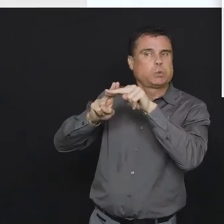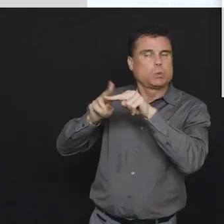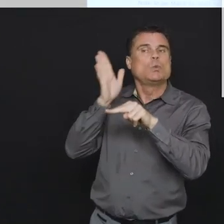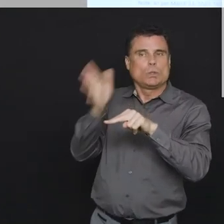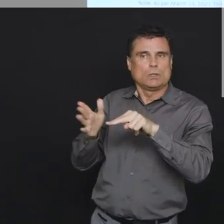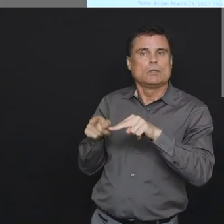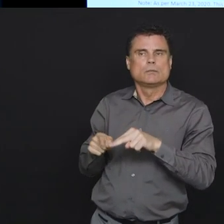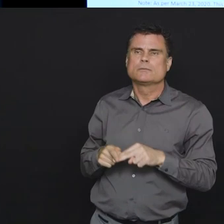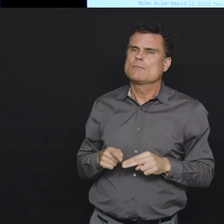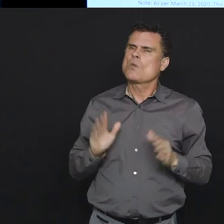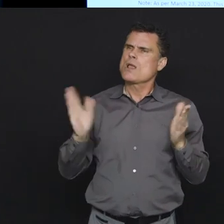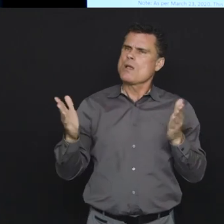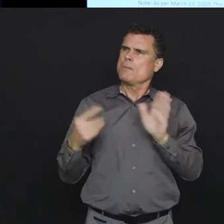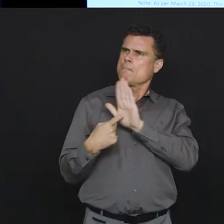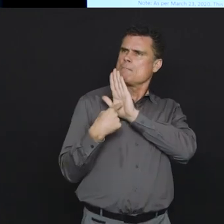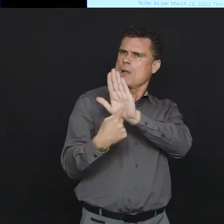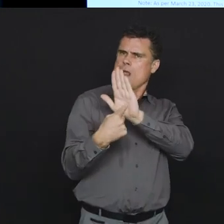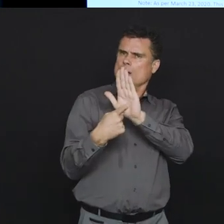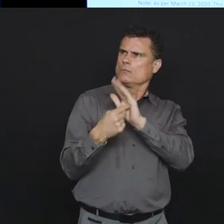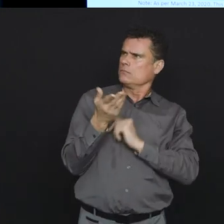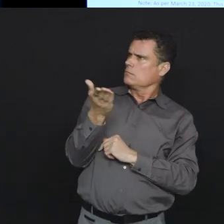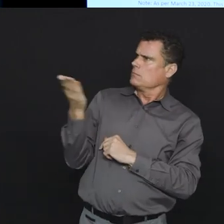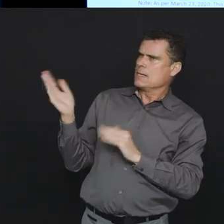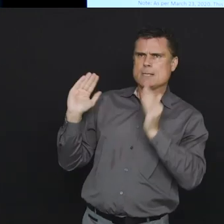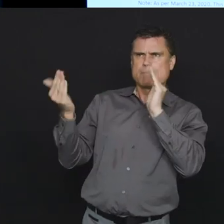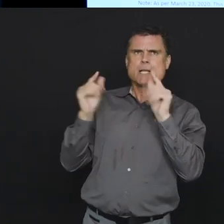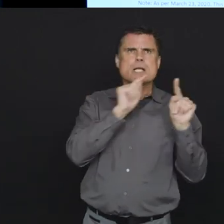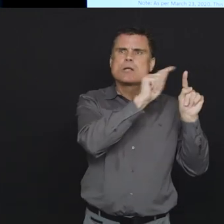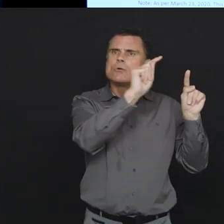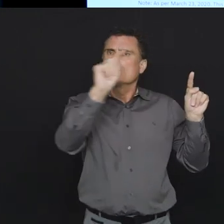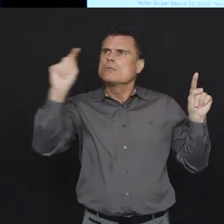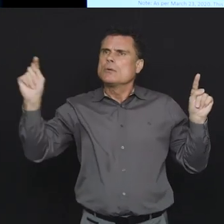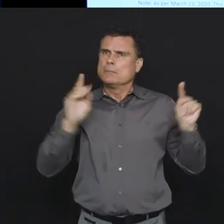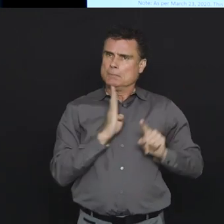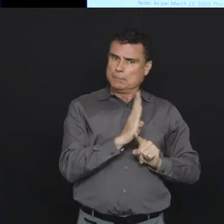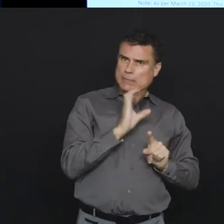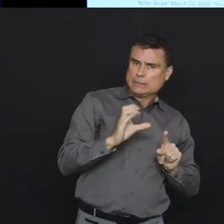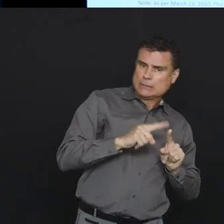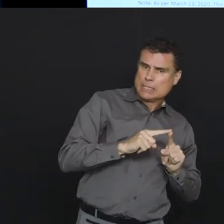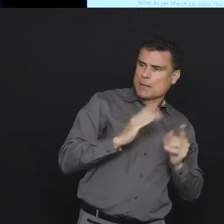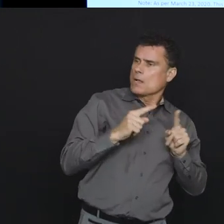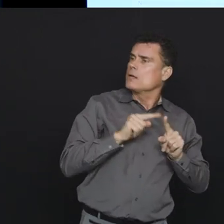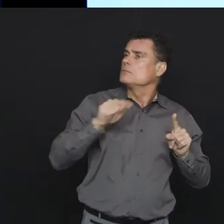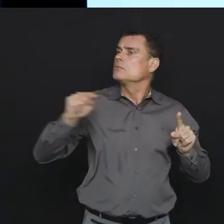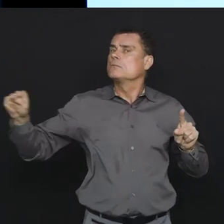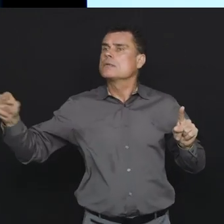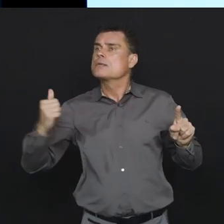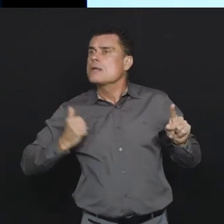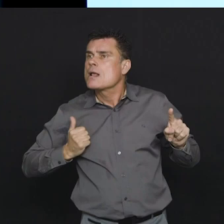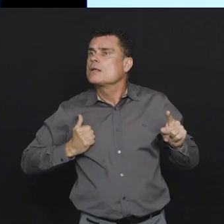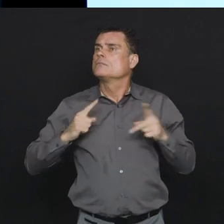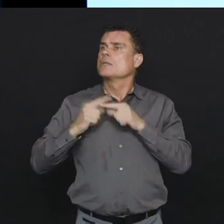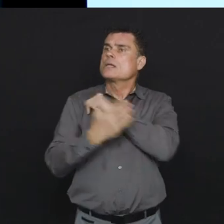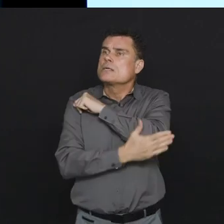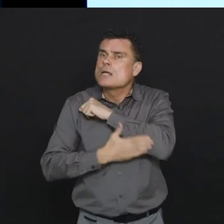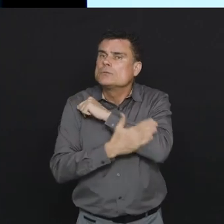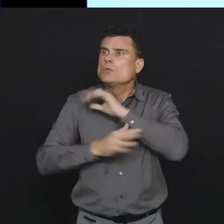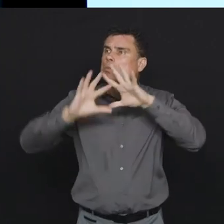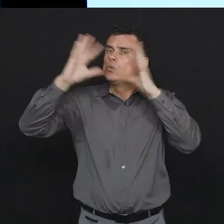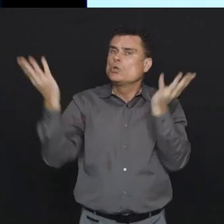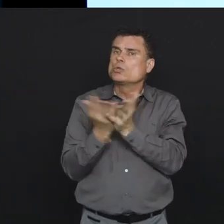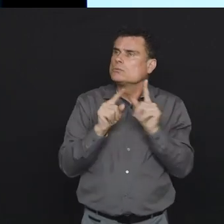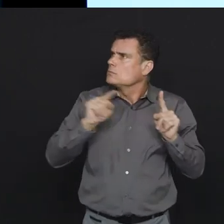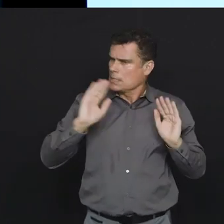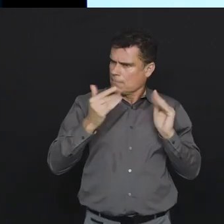as well. So that this modeling is based on comparing what's happening in